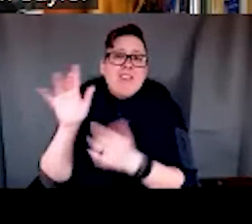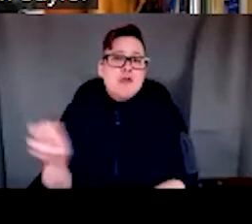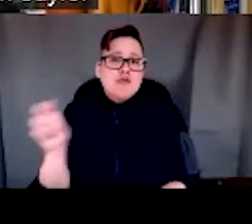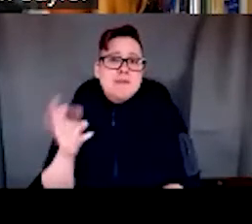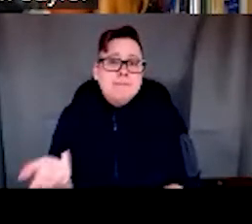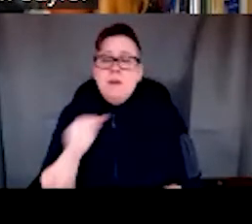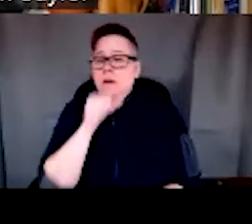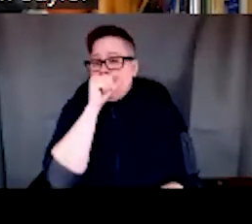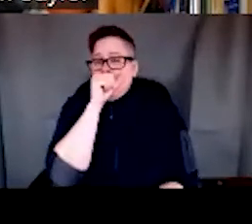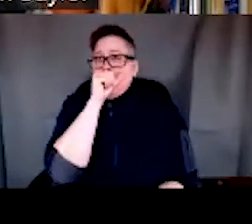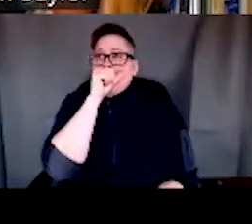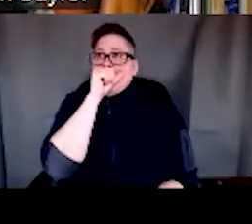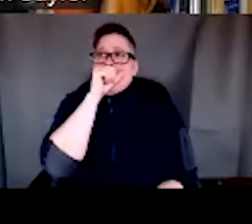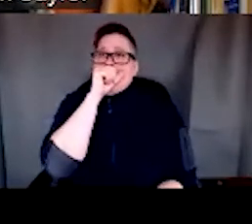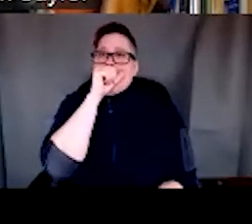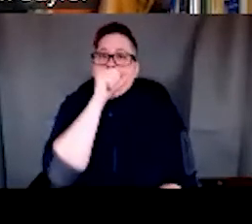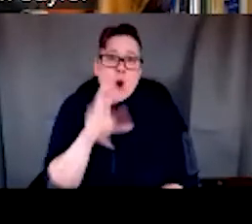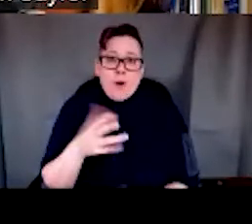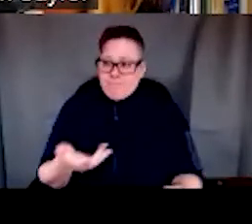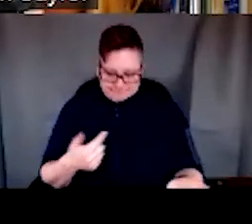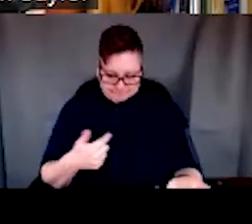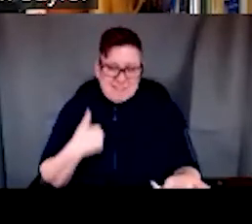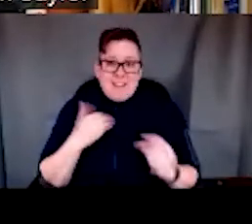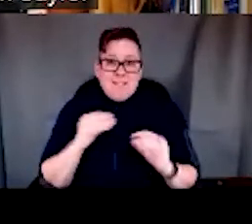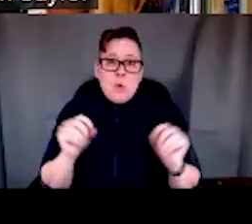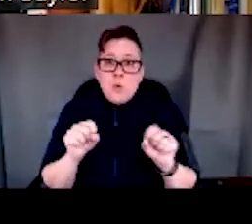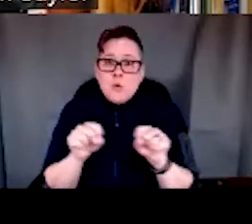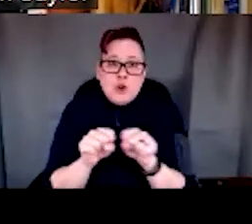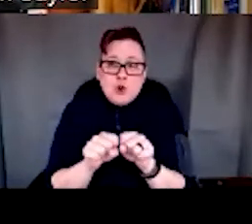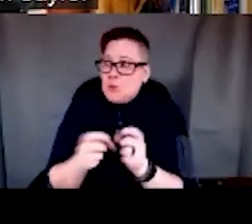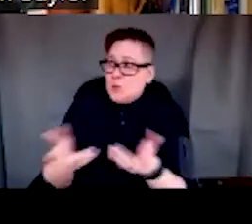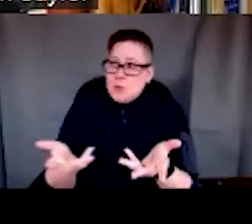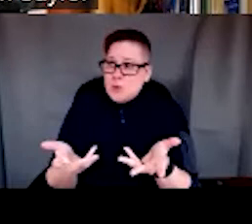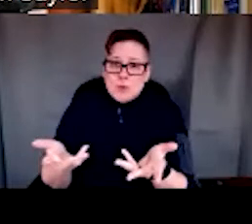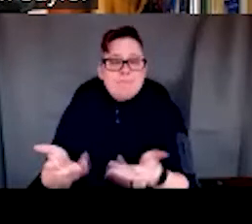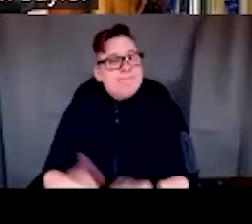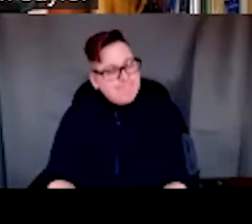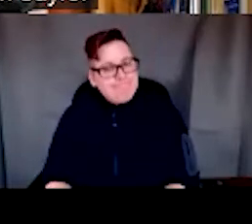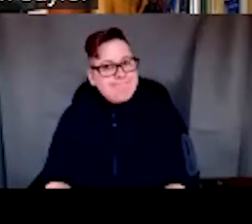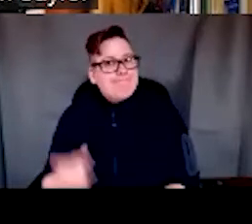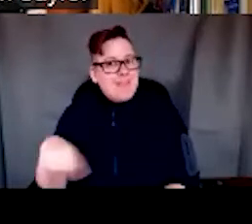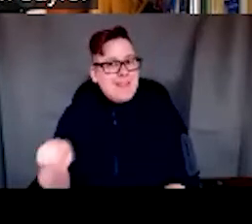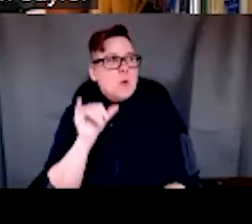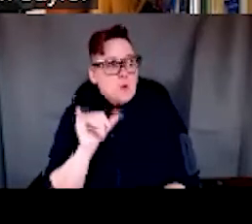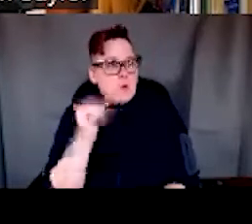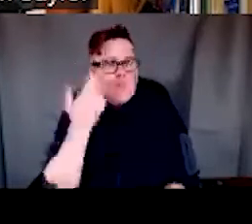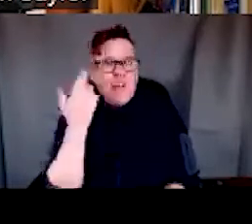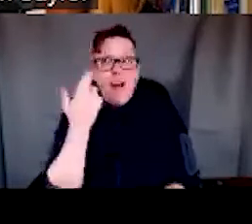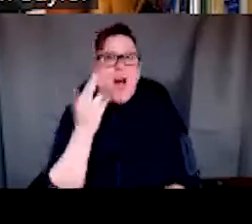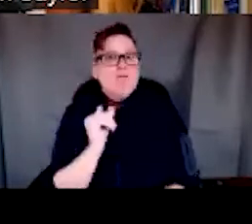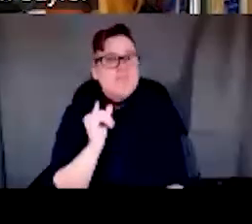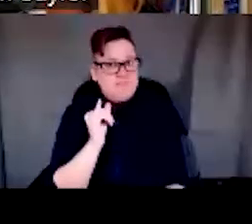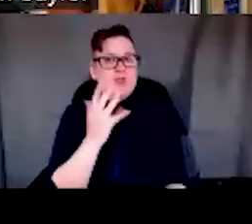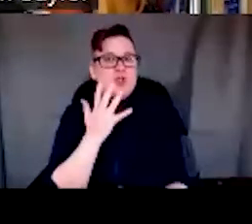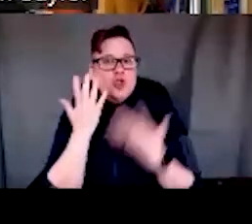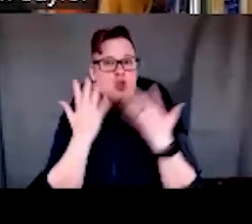or that they didn't even have shoes that fit. Uh, so it made them realize some of the shame that members